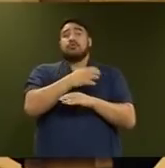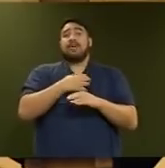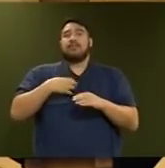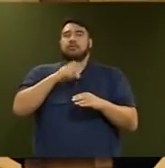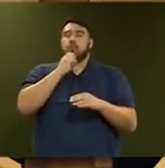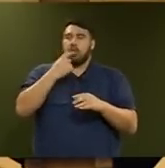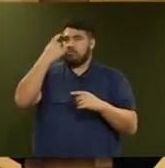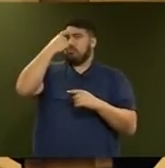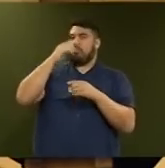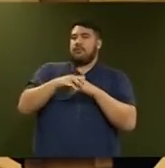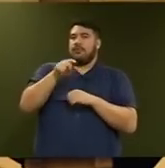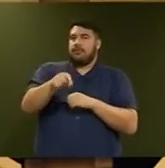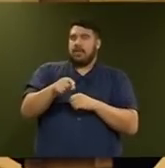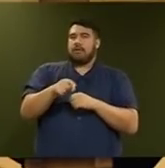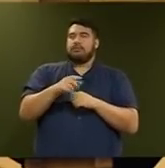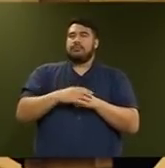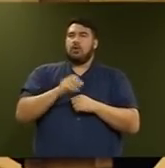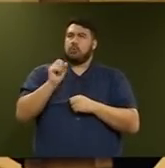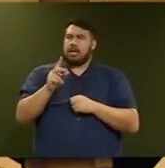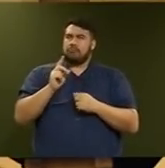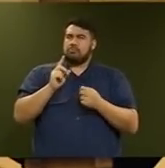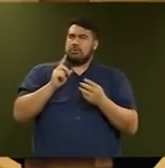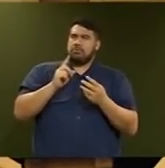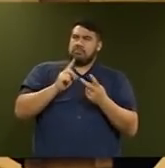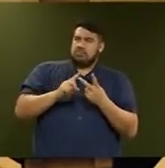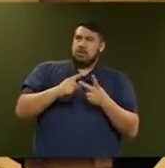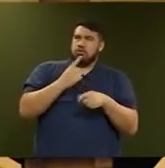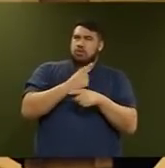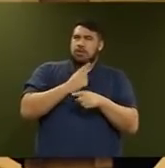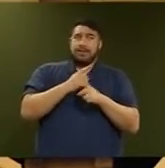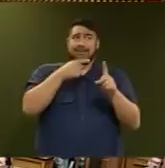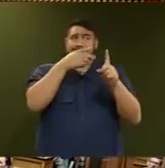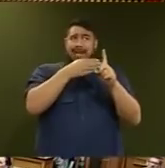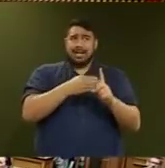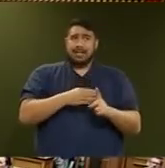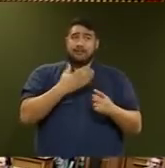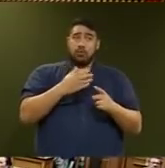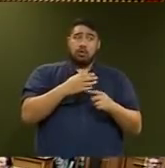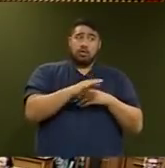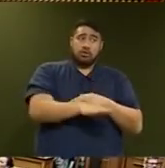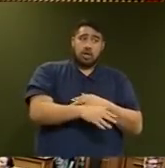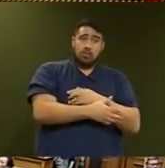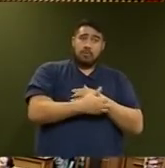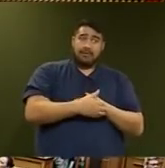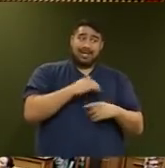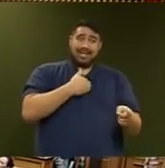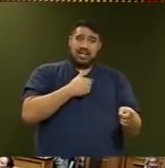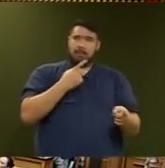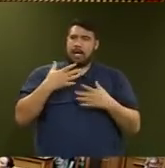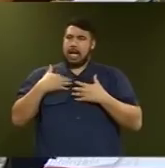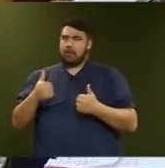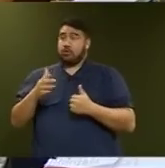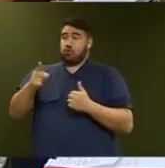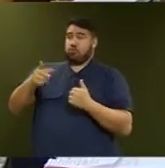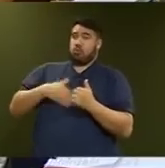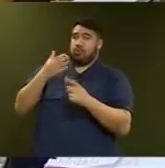And if so, why are targets a good thing for child poverty reduction, but not health improvement? Mr Speaker, where there are